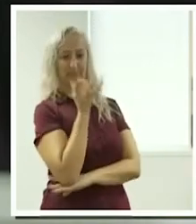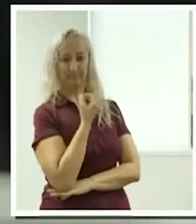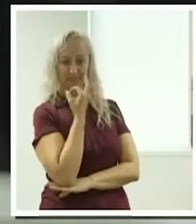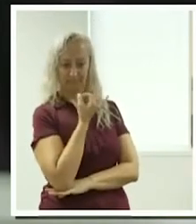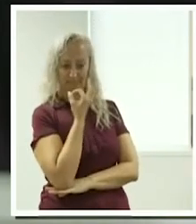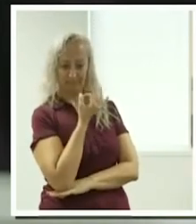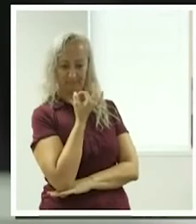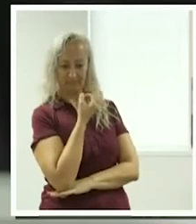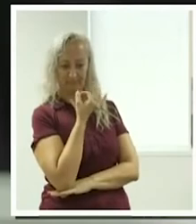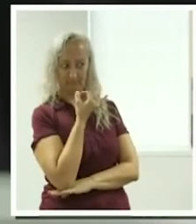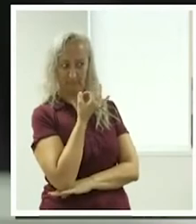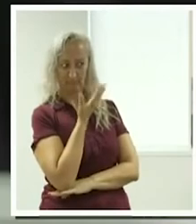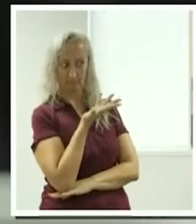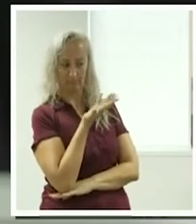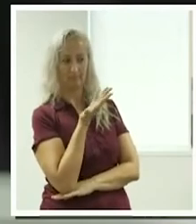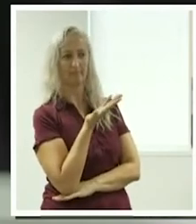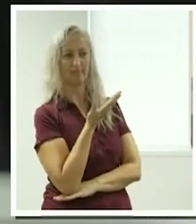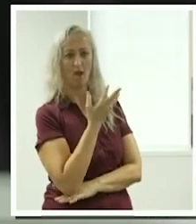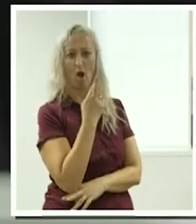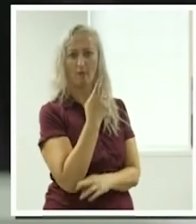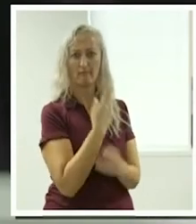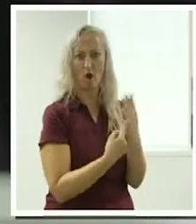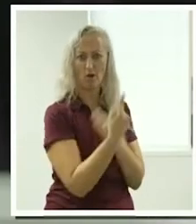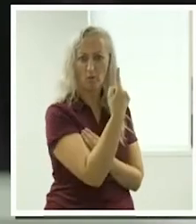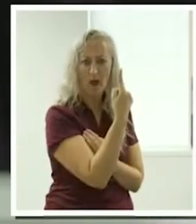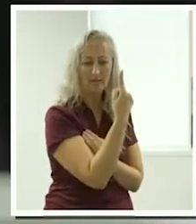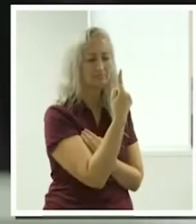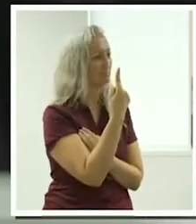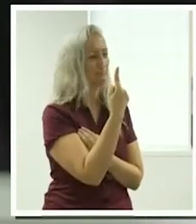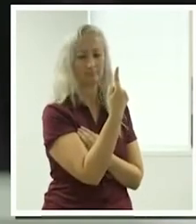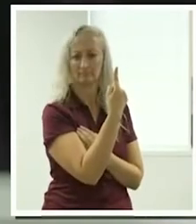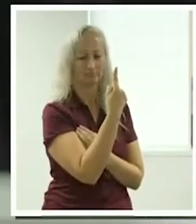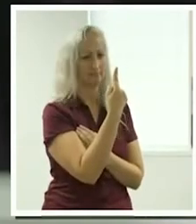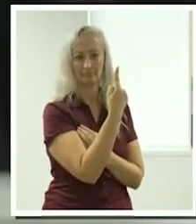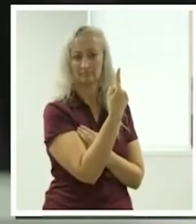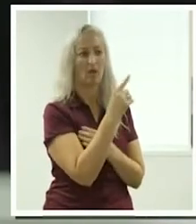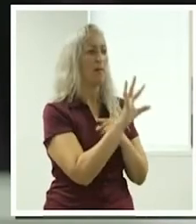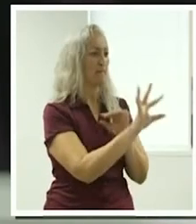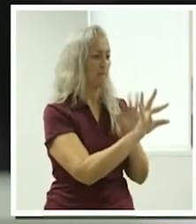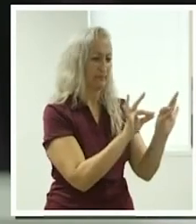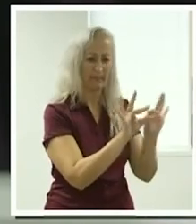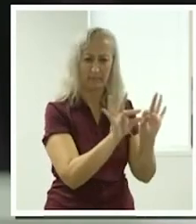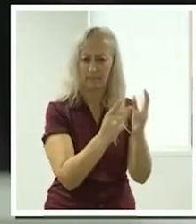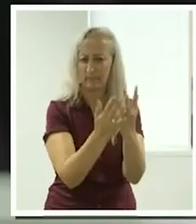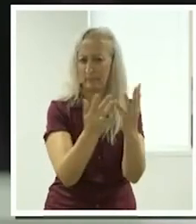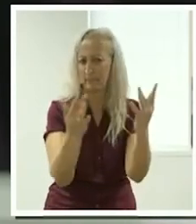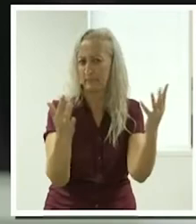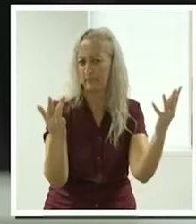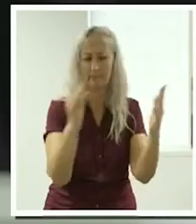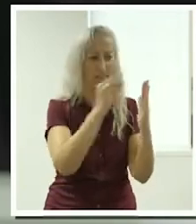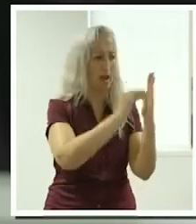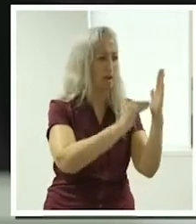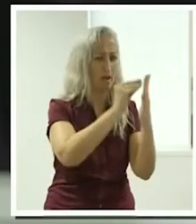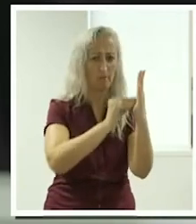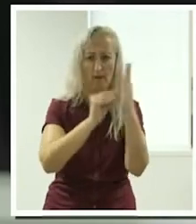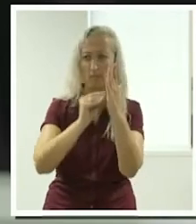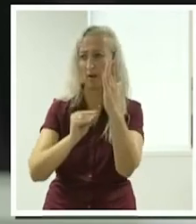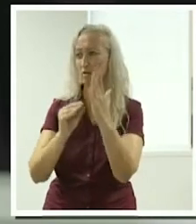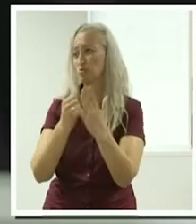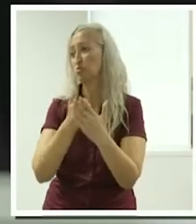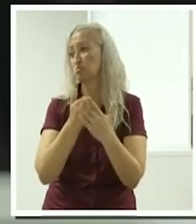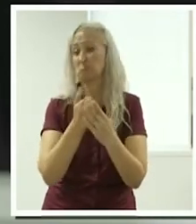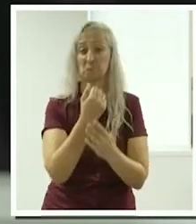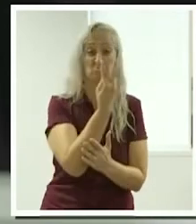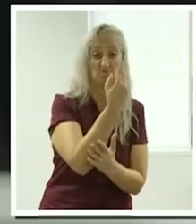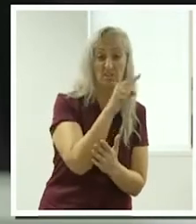get that one job um i i don't put all my eggs in the one basket i apply for maybe three to